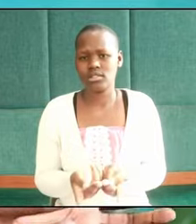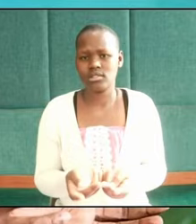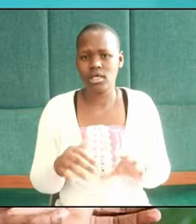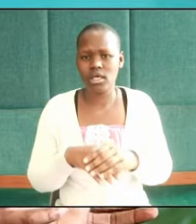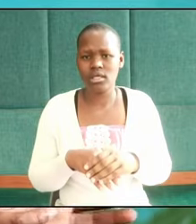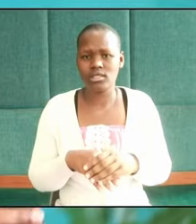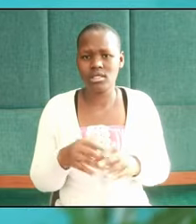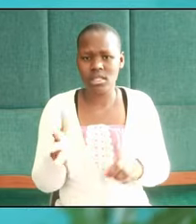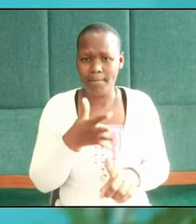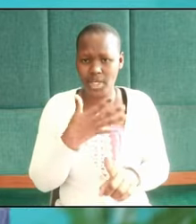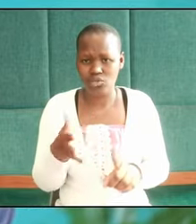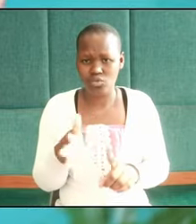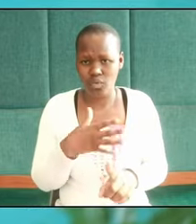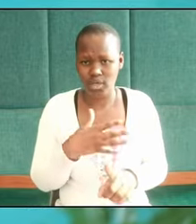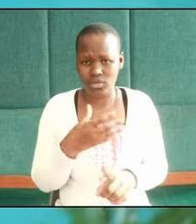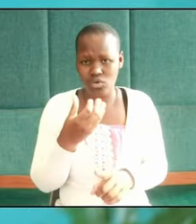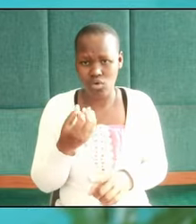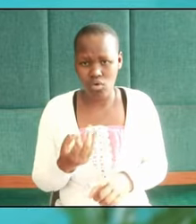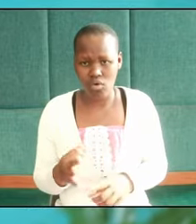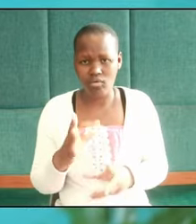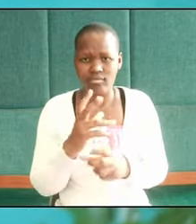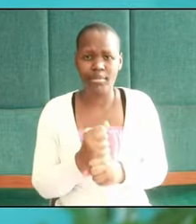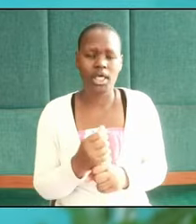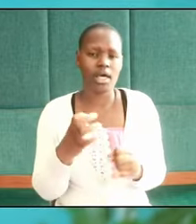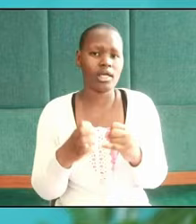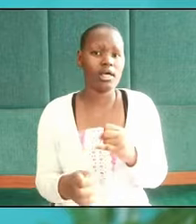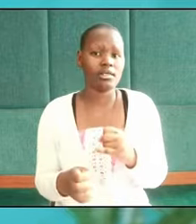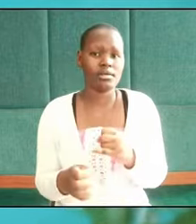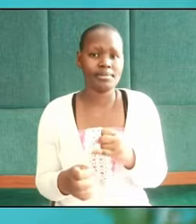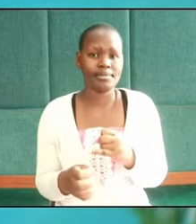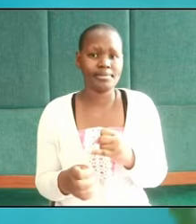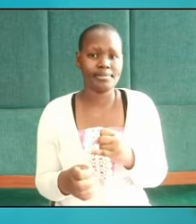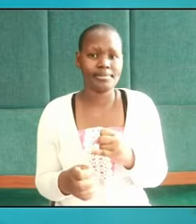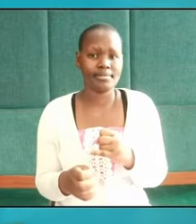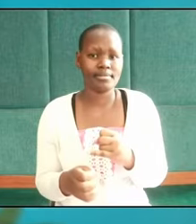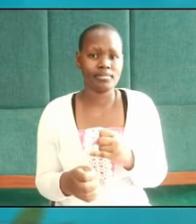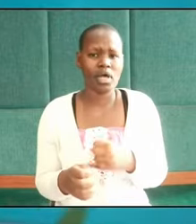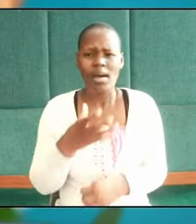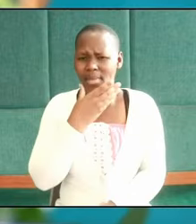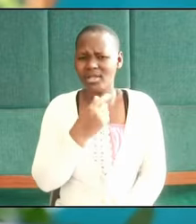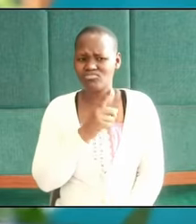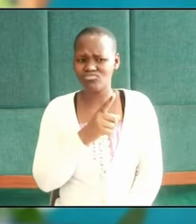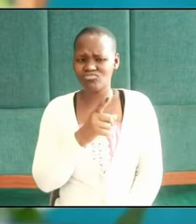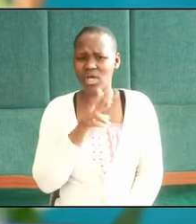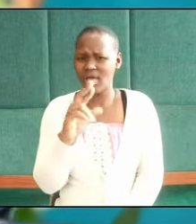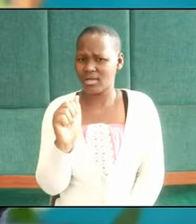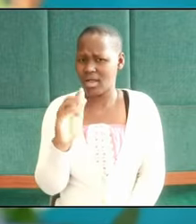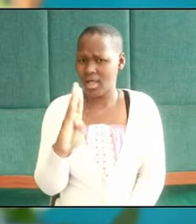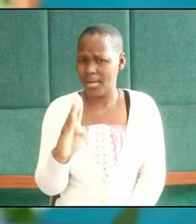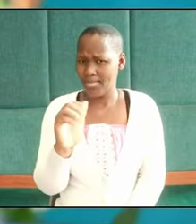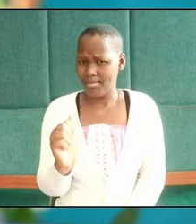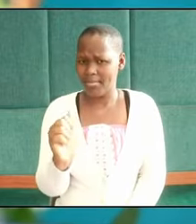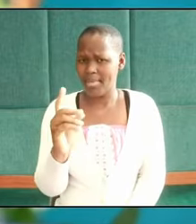pursuit of making a name. And like this Rabadash, most